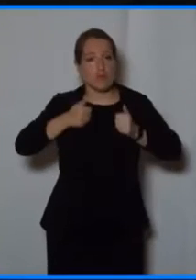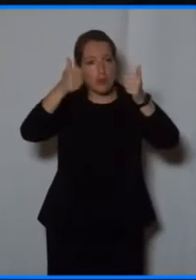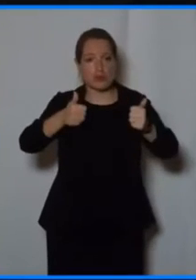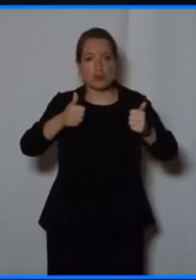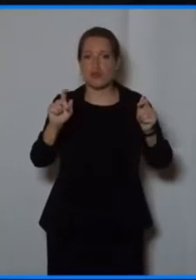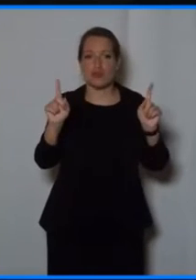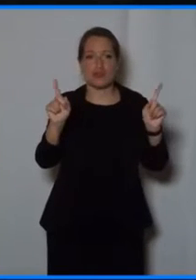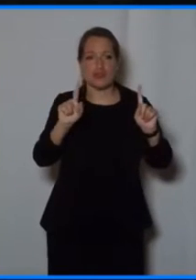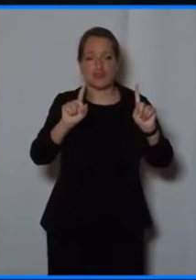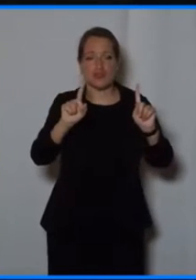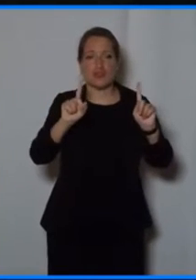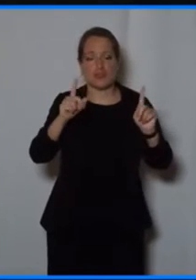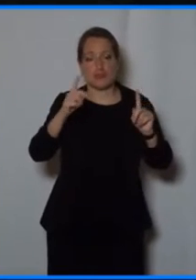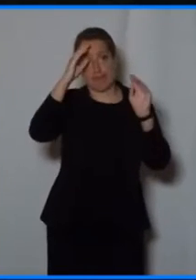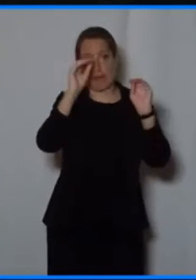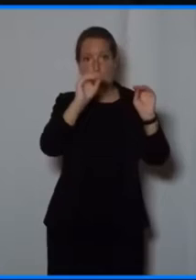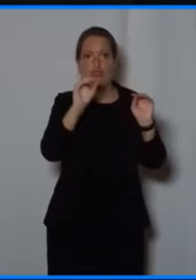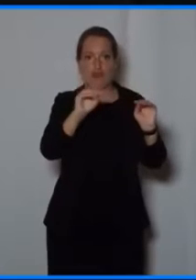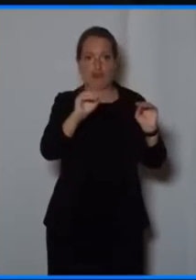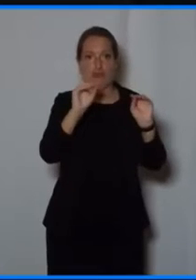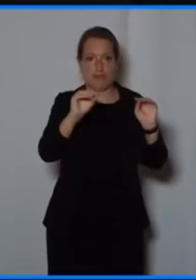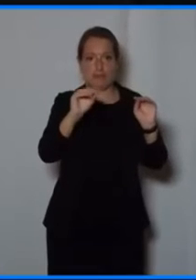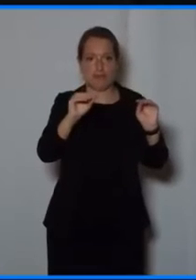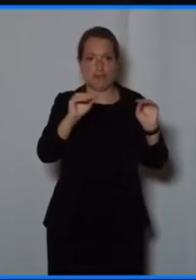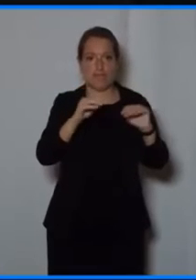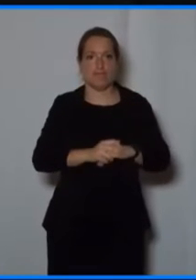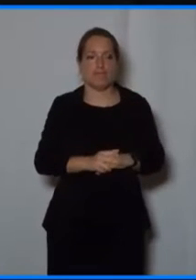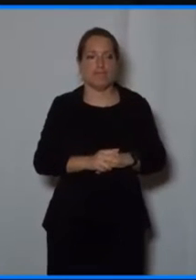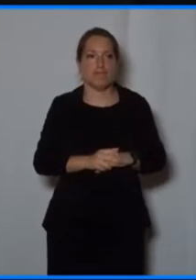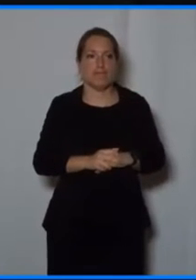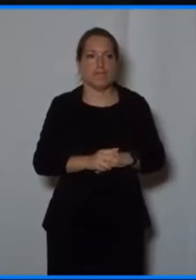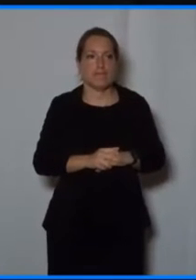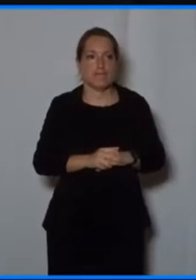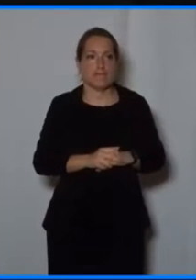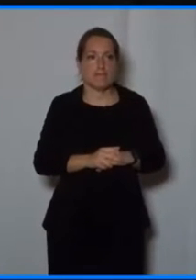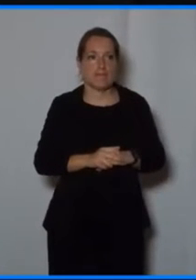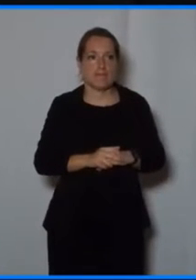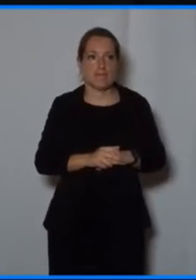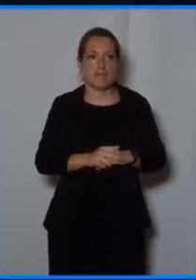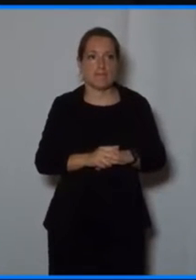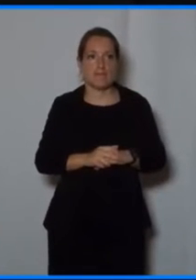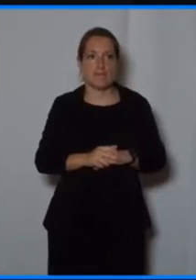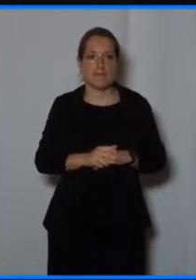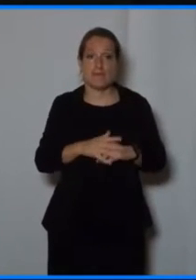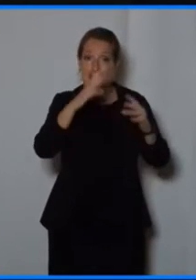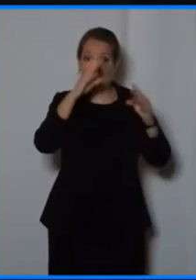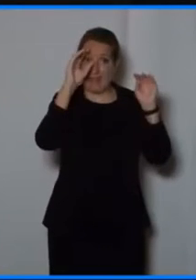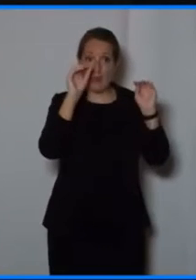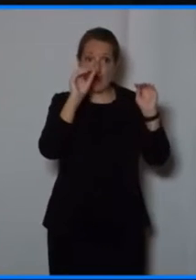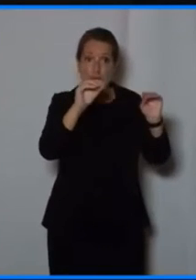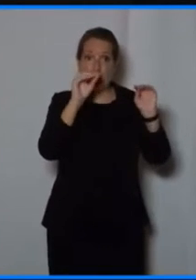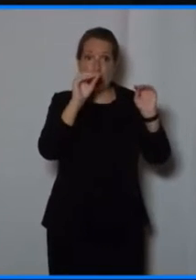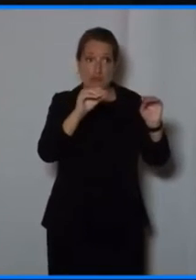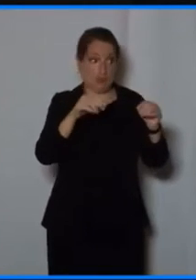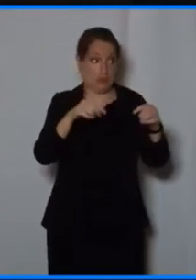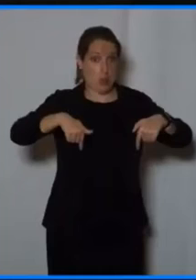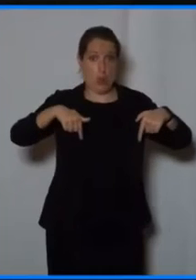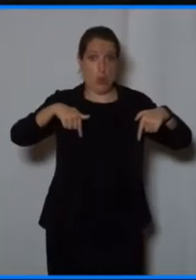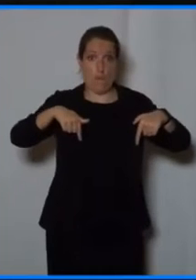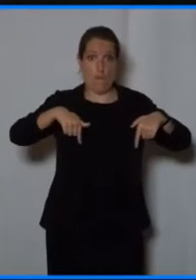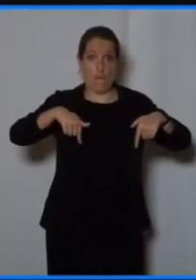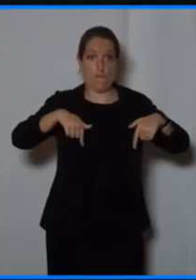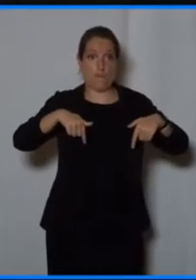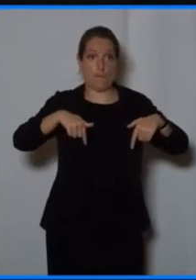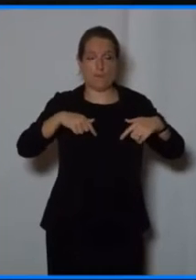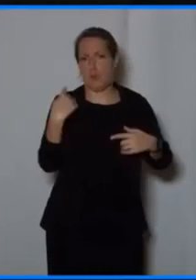And Fabiana and, and can perhaps come back on that later, education. Today, education,